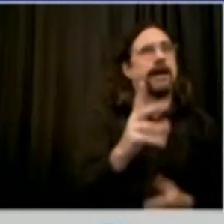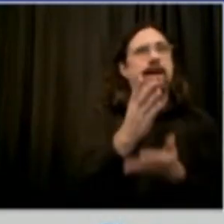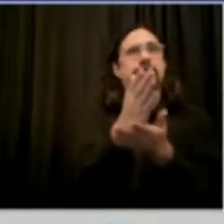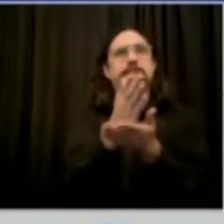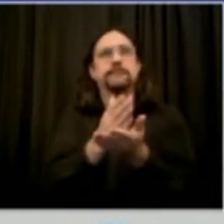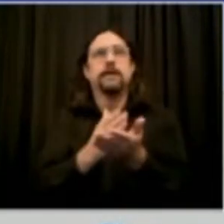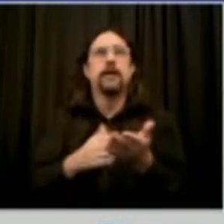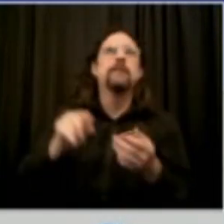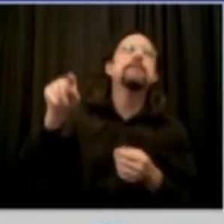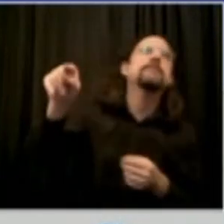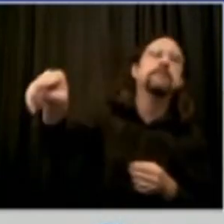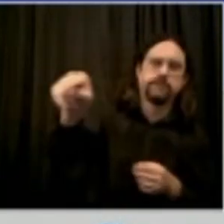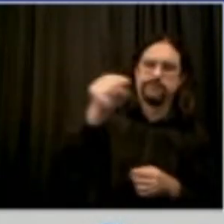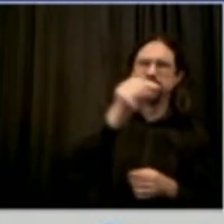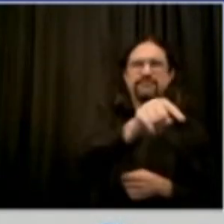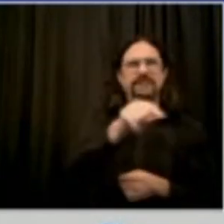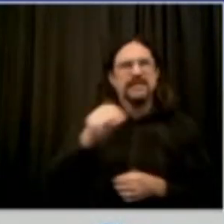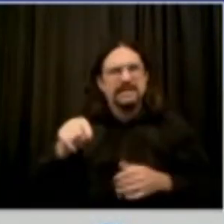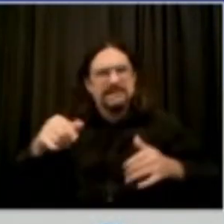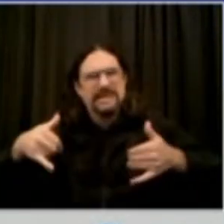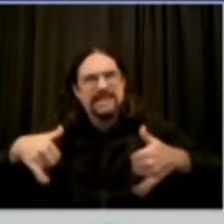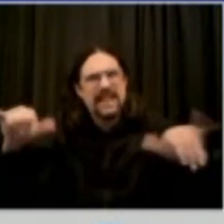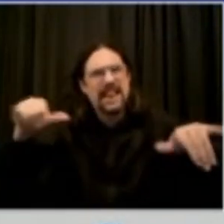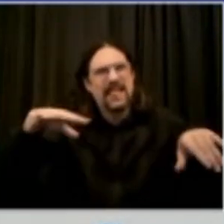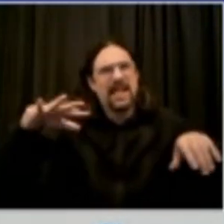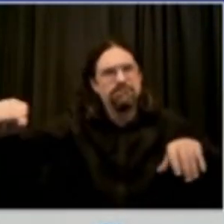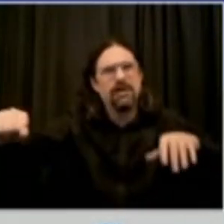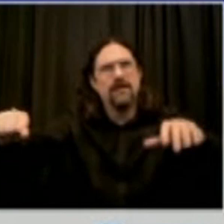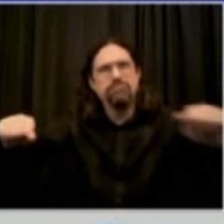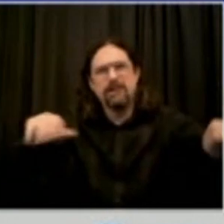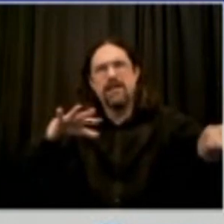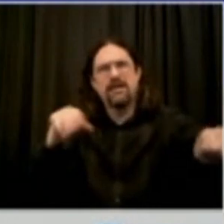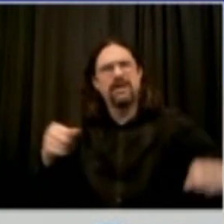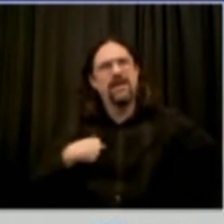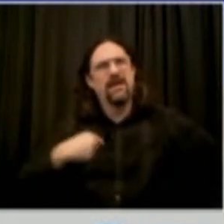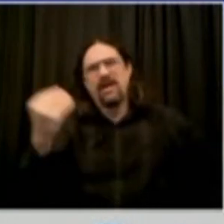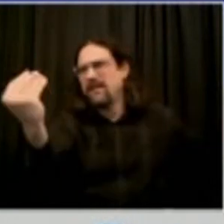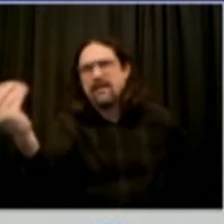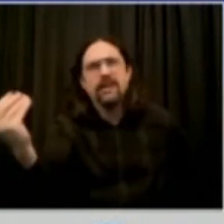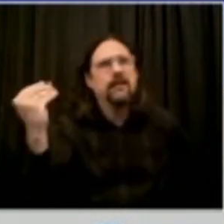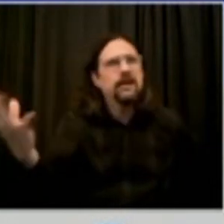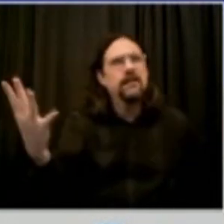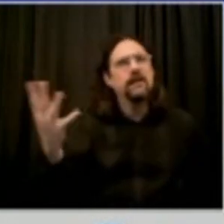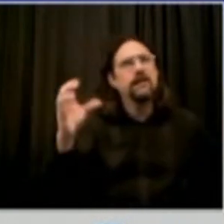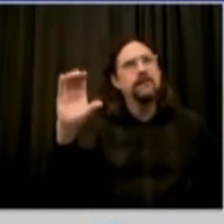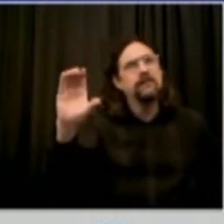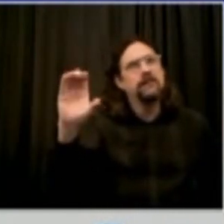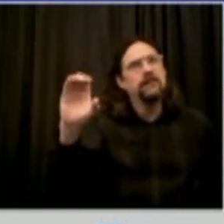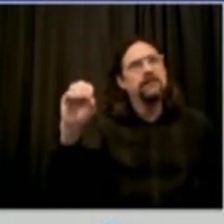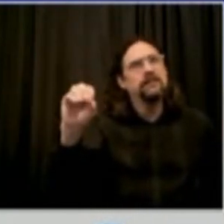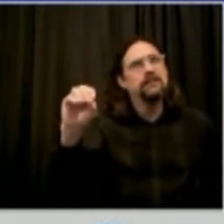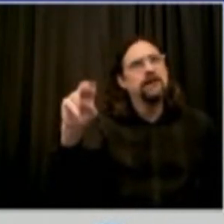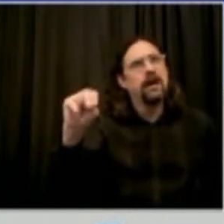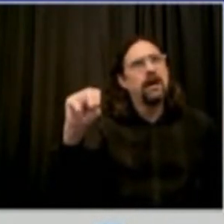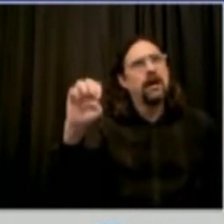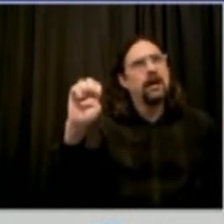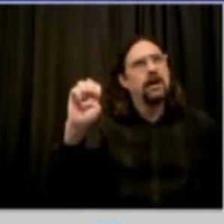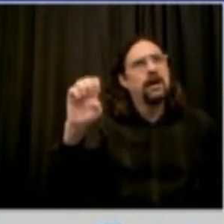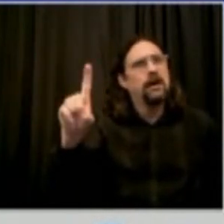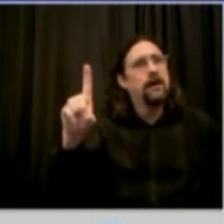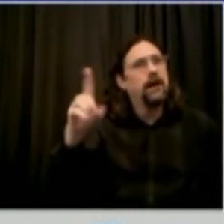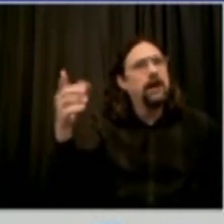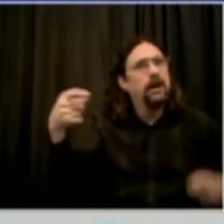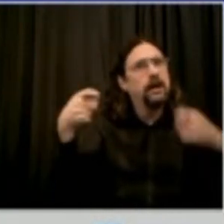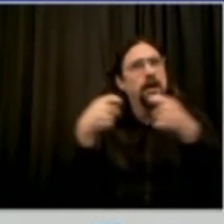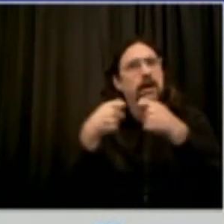memo that they have to be clear in their game plan for New Yorkers. People are depending on this power. The power has come